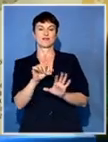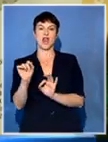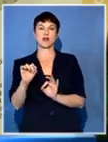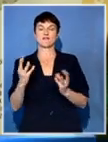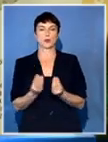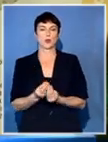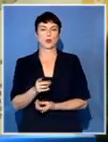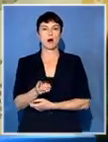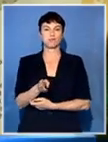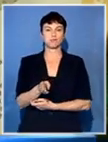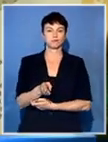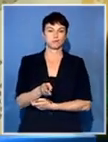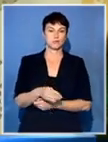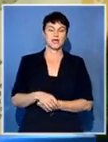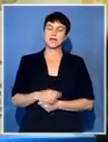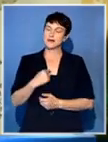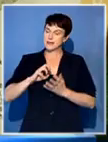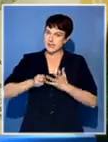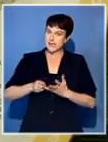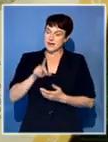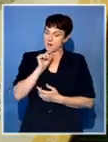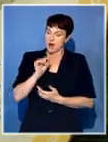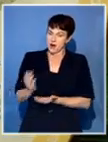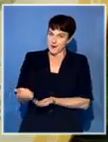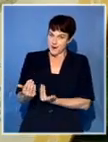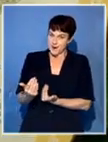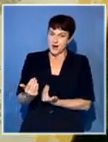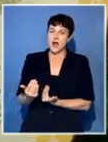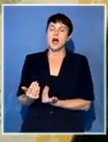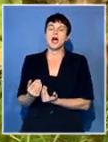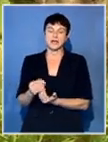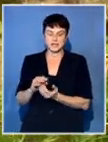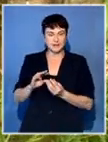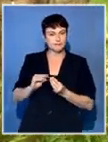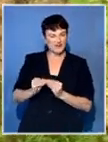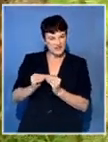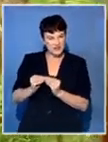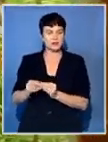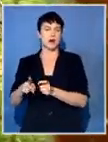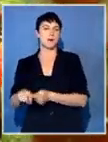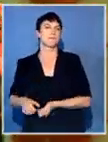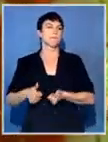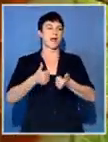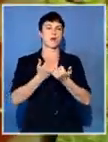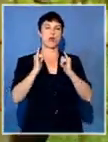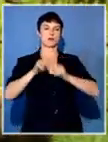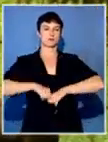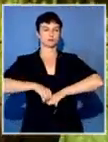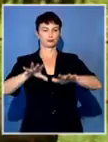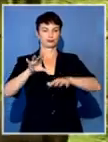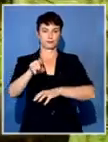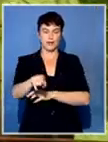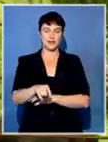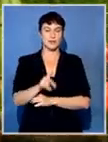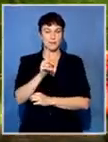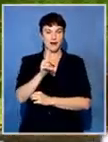is to try and produce birds that can be releasable, which means that they can be let go back into the wild. But for that to happen, we have to make